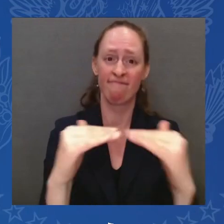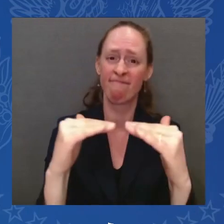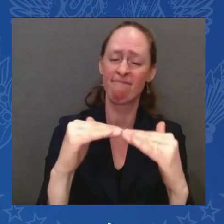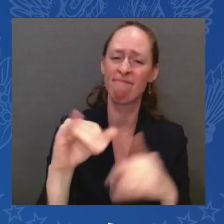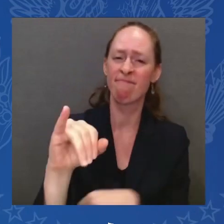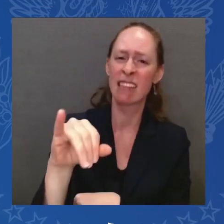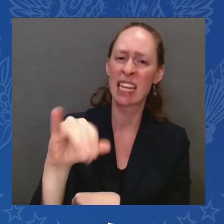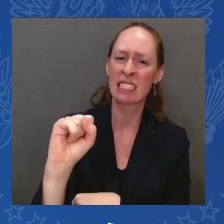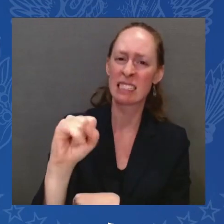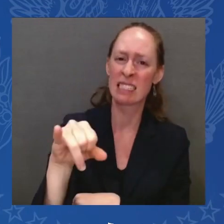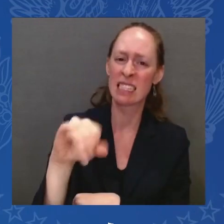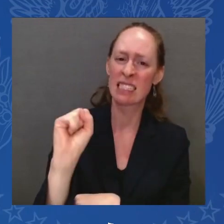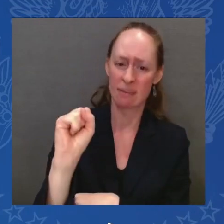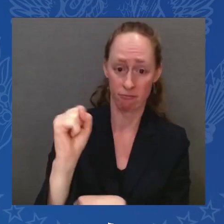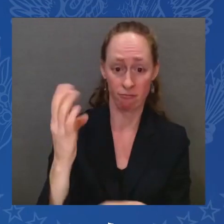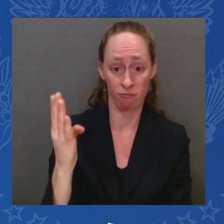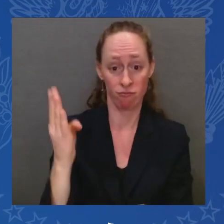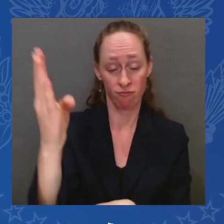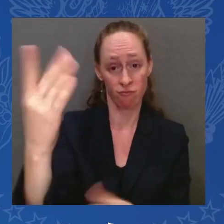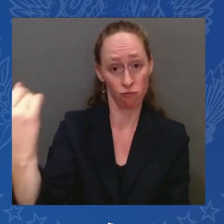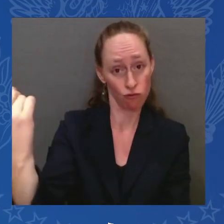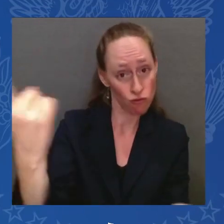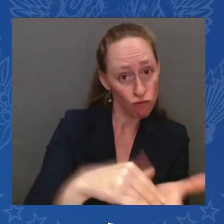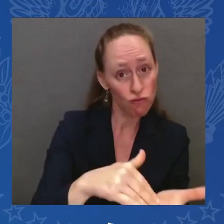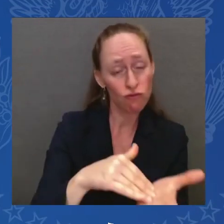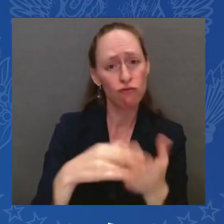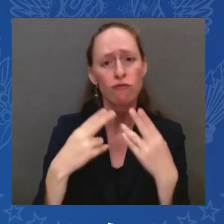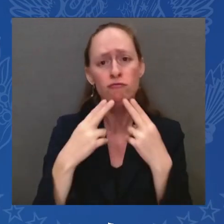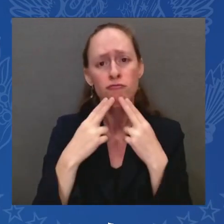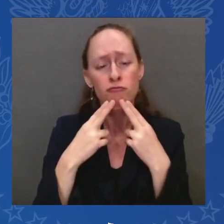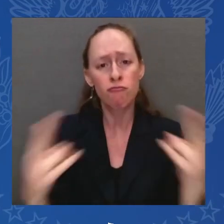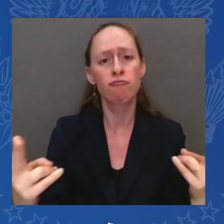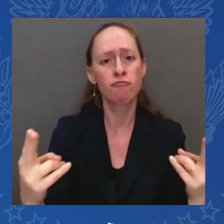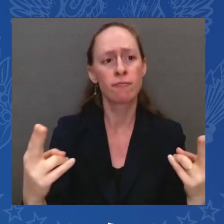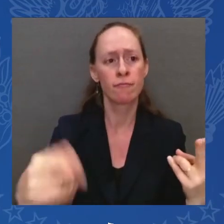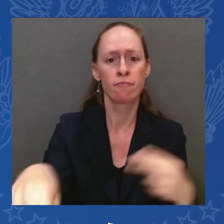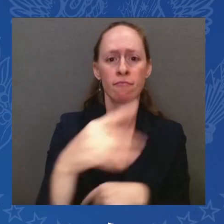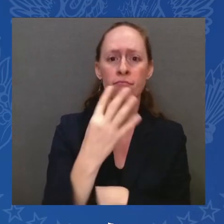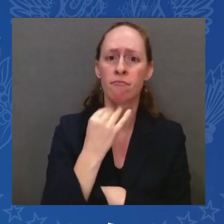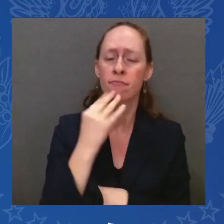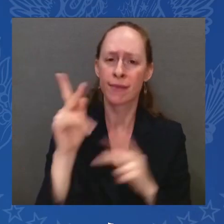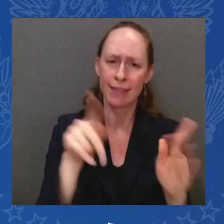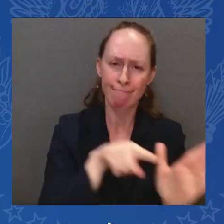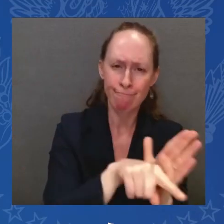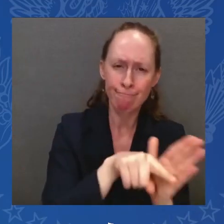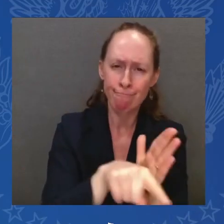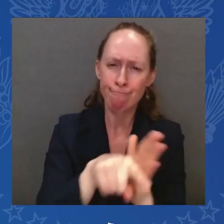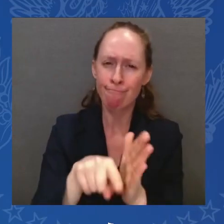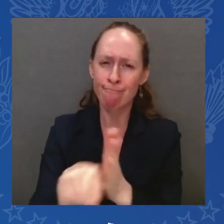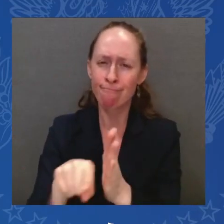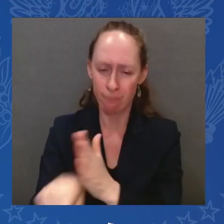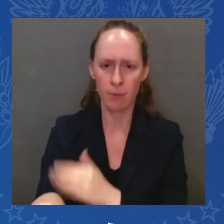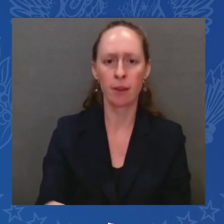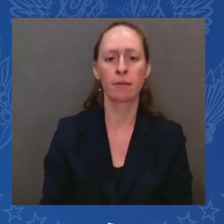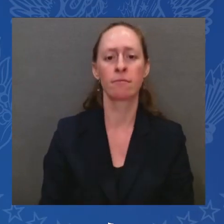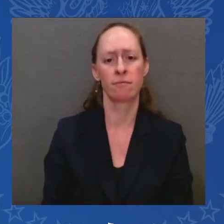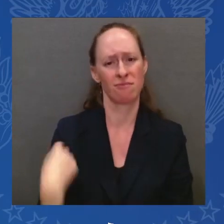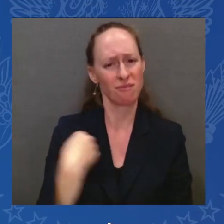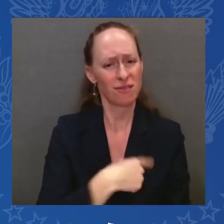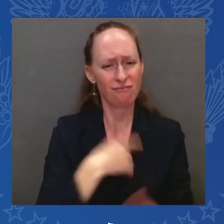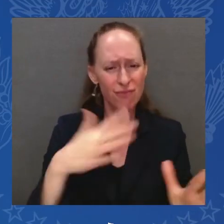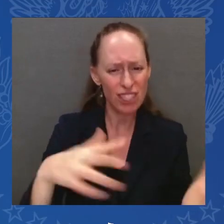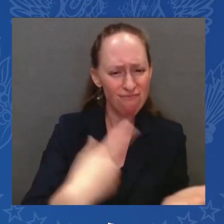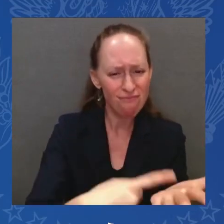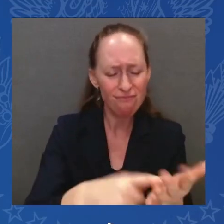been speaking with a number of Israeli leaders, a number of leaders around the world, leaders in the